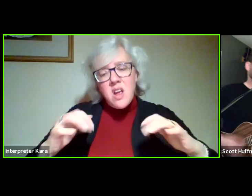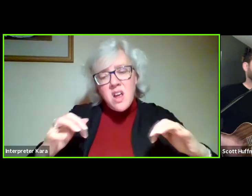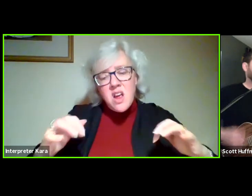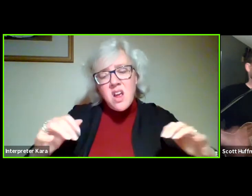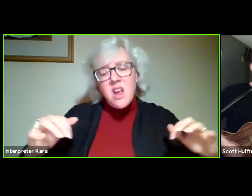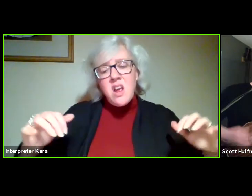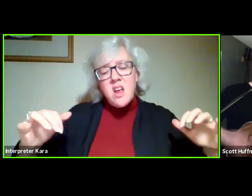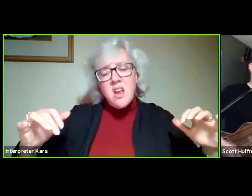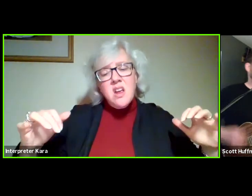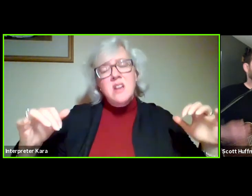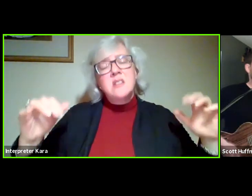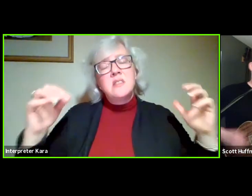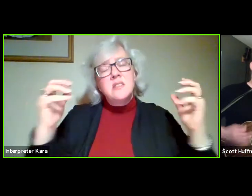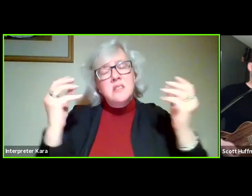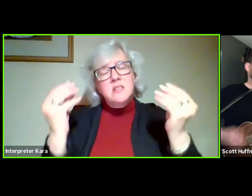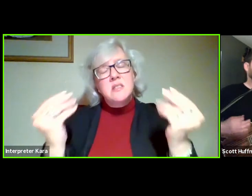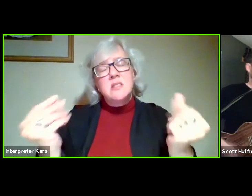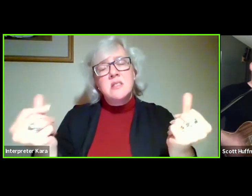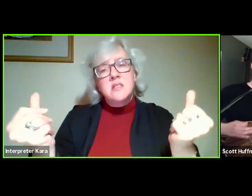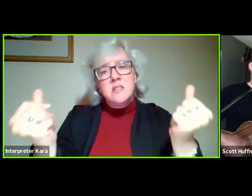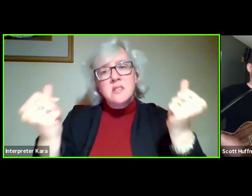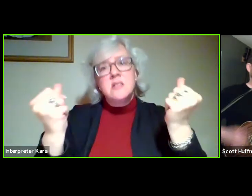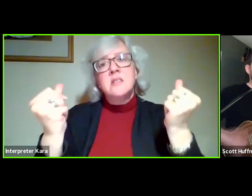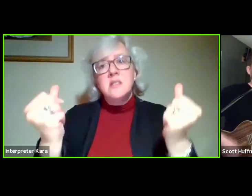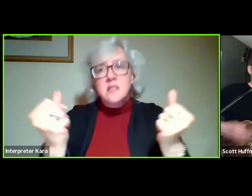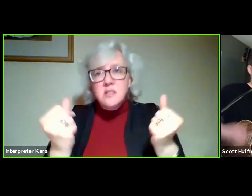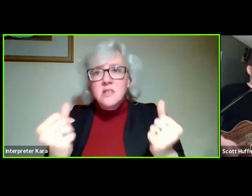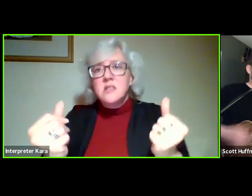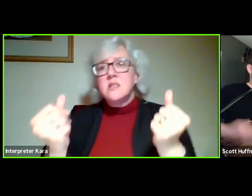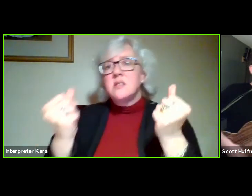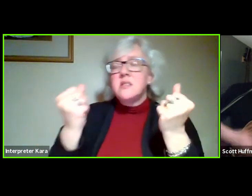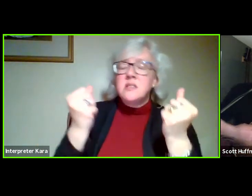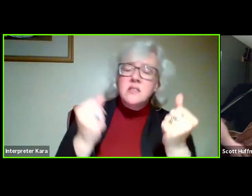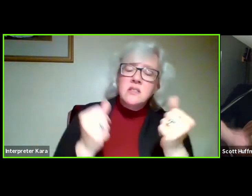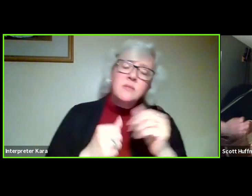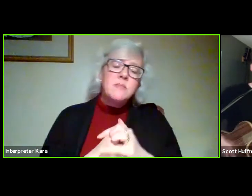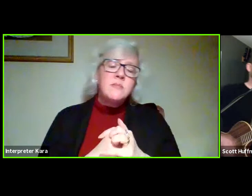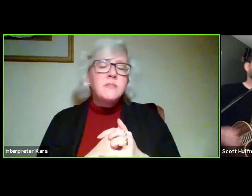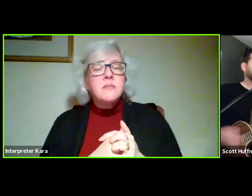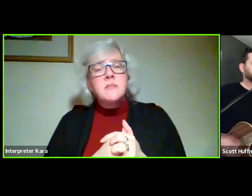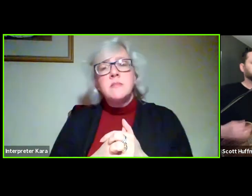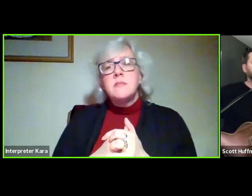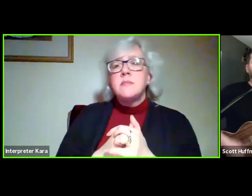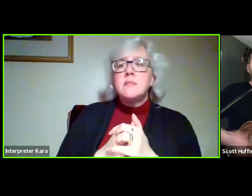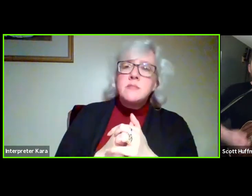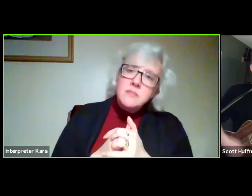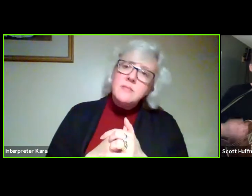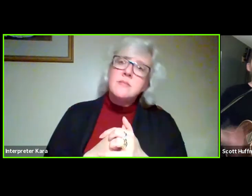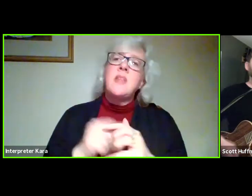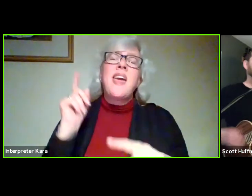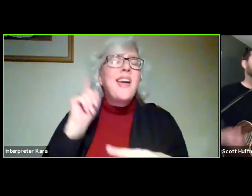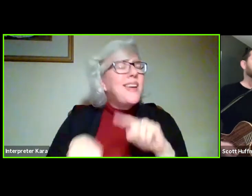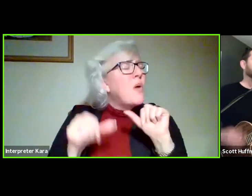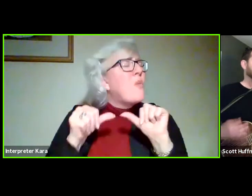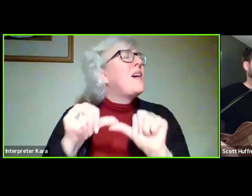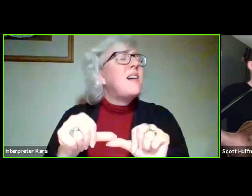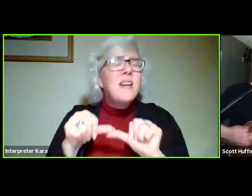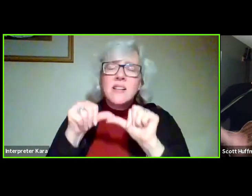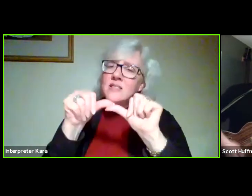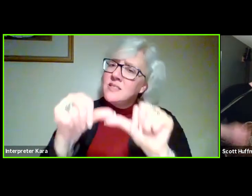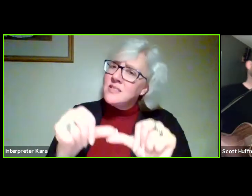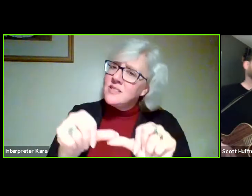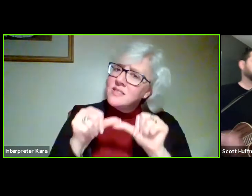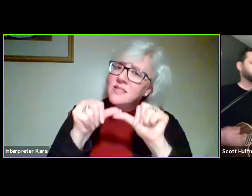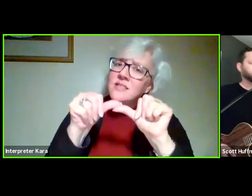can't go on